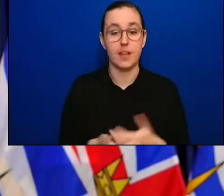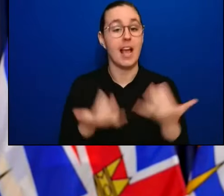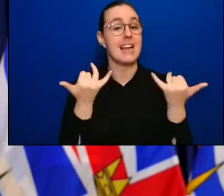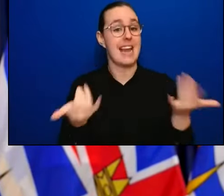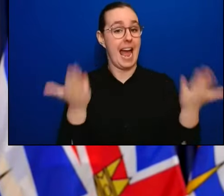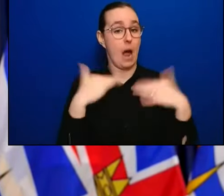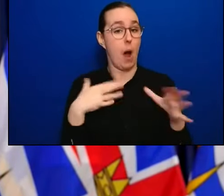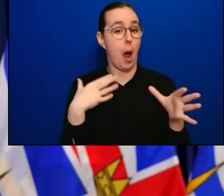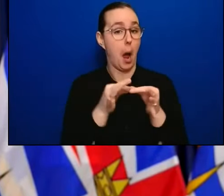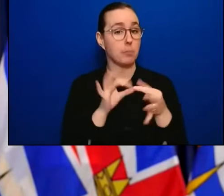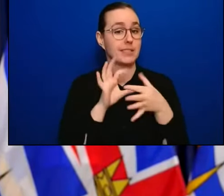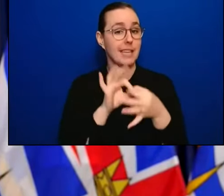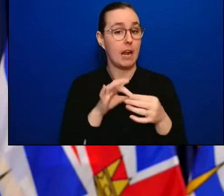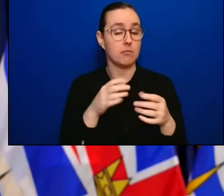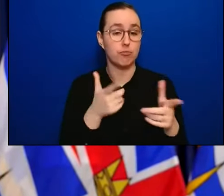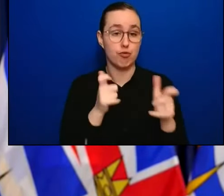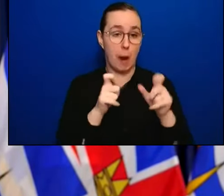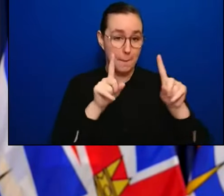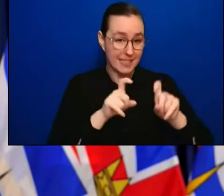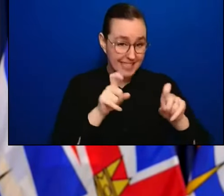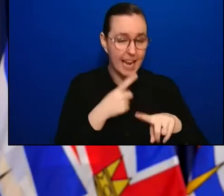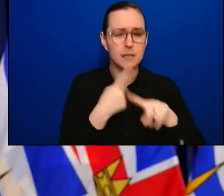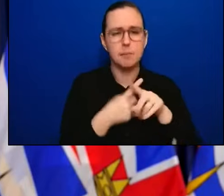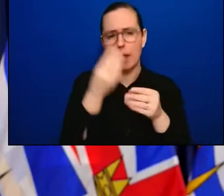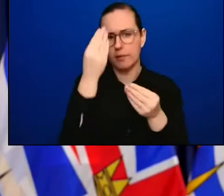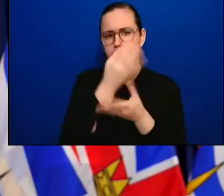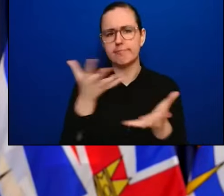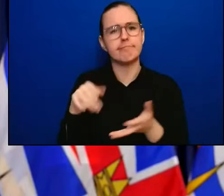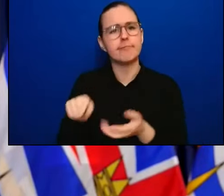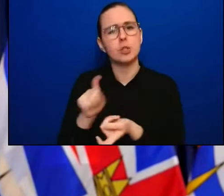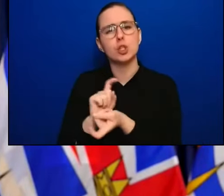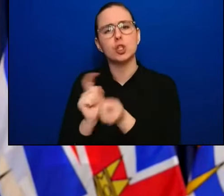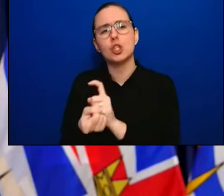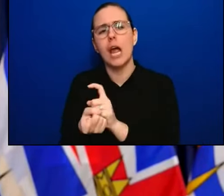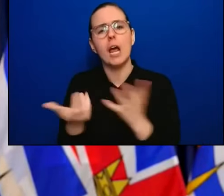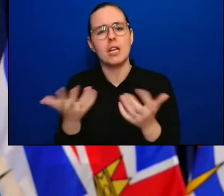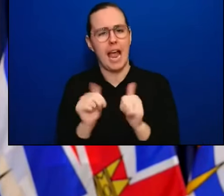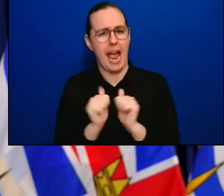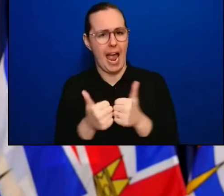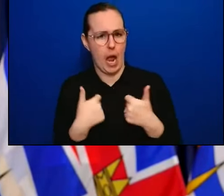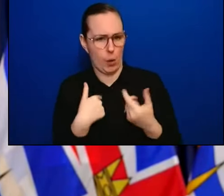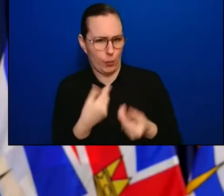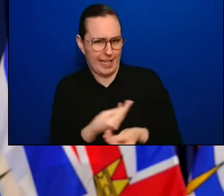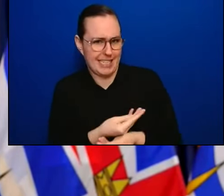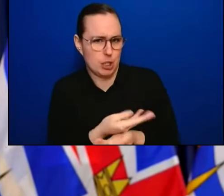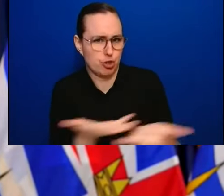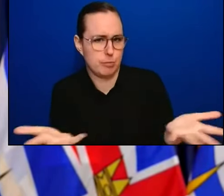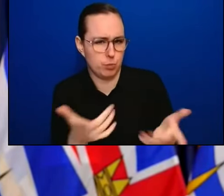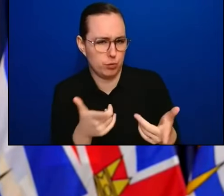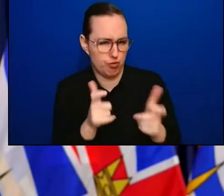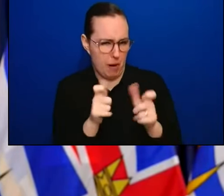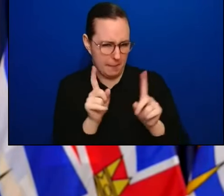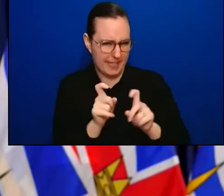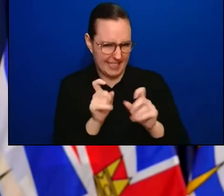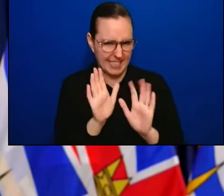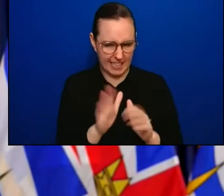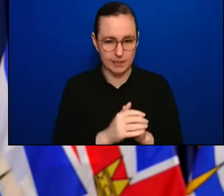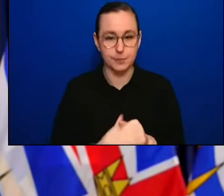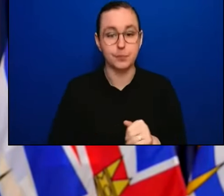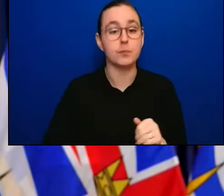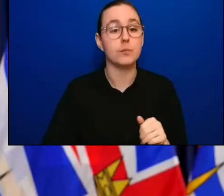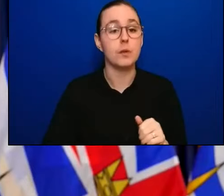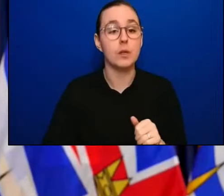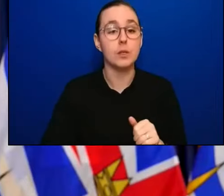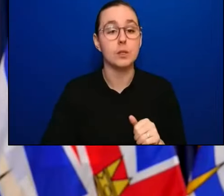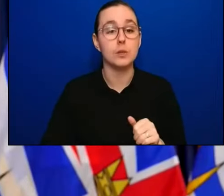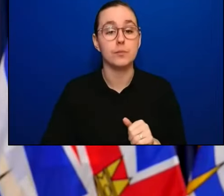to let you know about a change in the way we'll be distributing rapid tests in the coming weeks. As of April 1st, BC has received 150